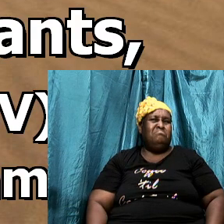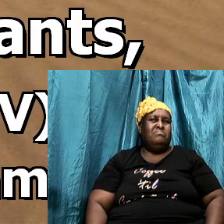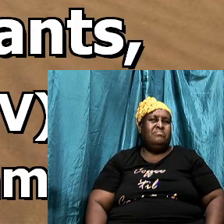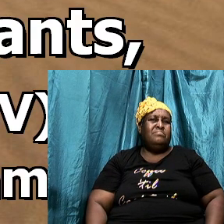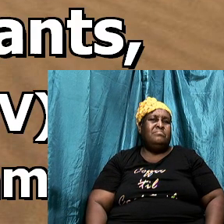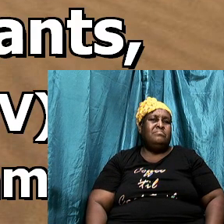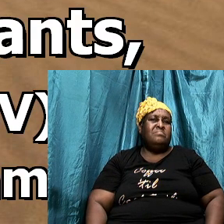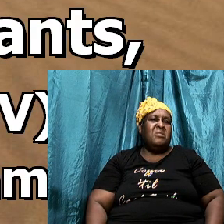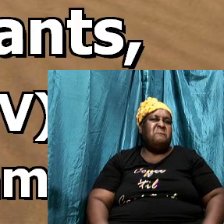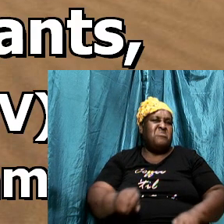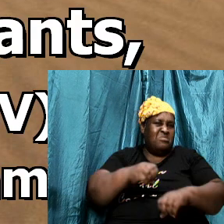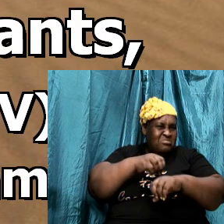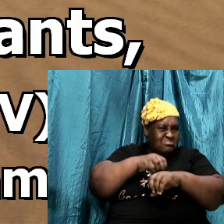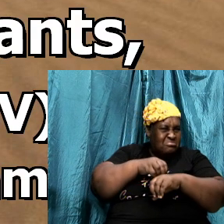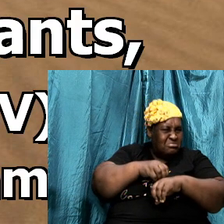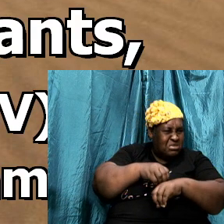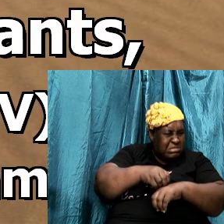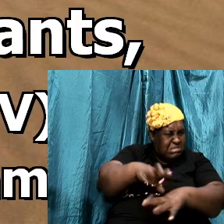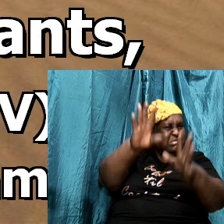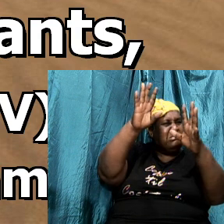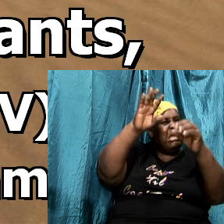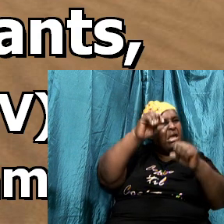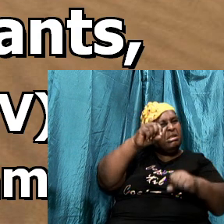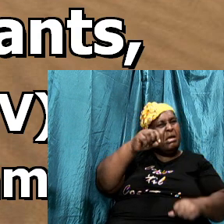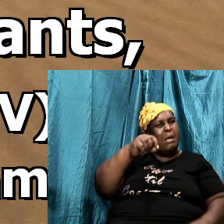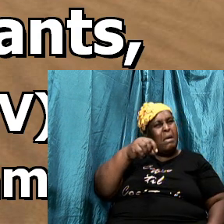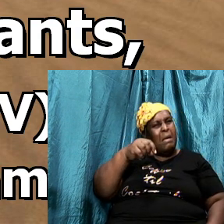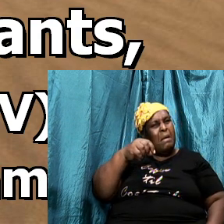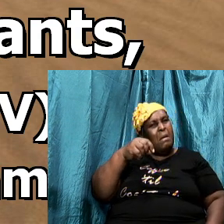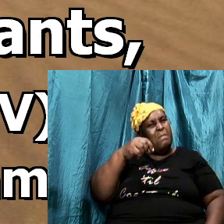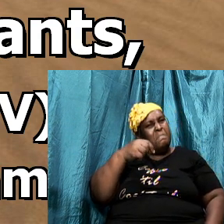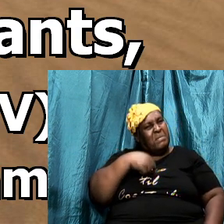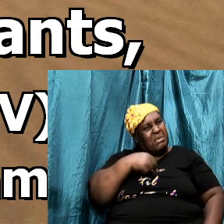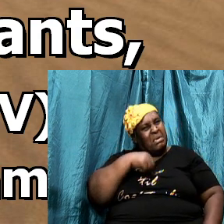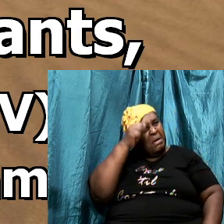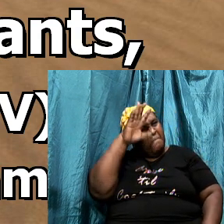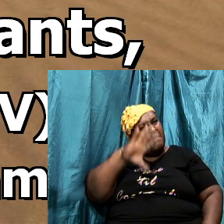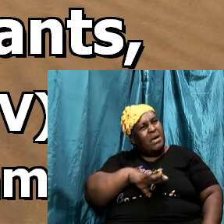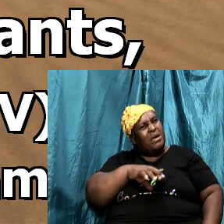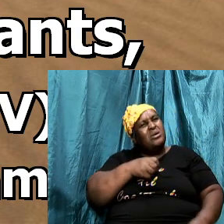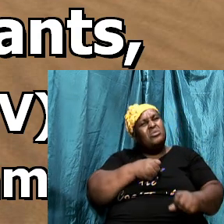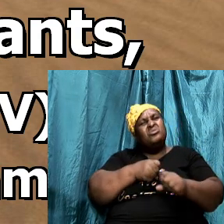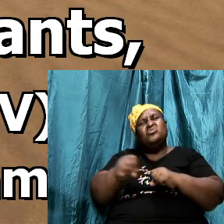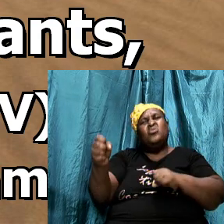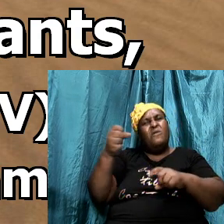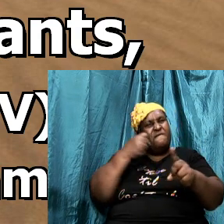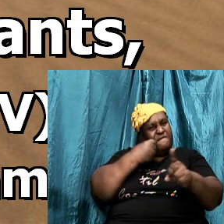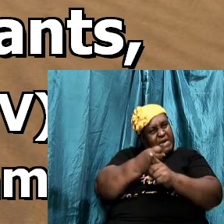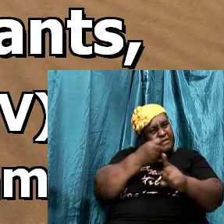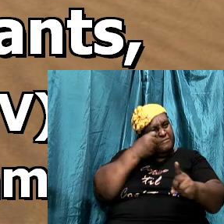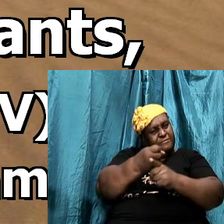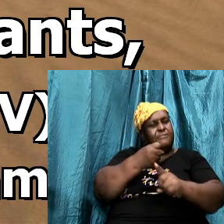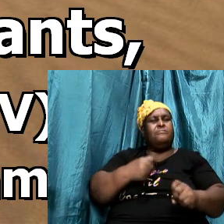Send me a man that we can fight. Send me a man that we can fight.